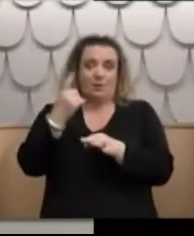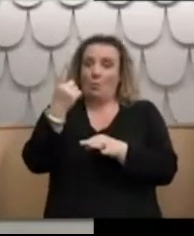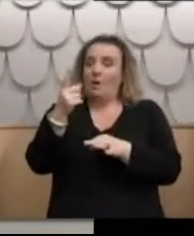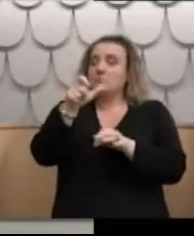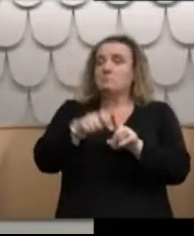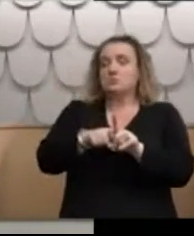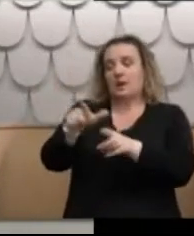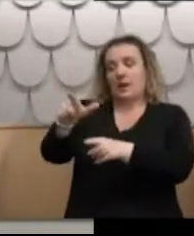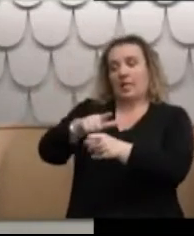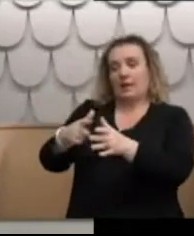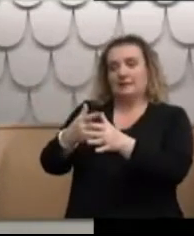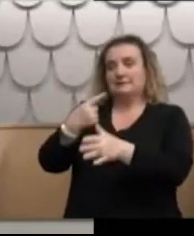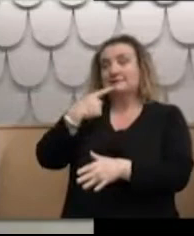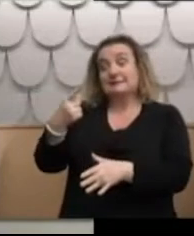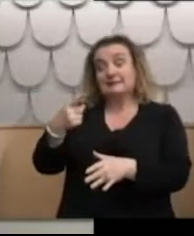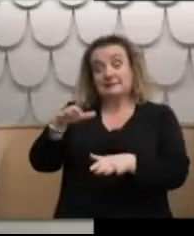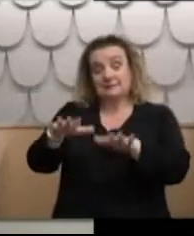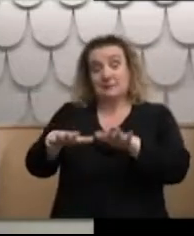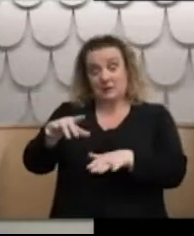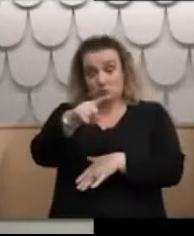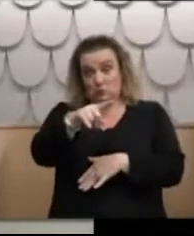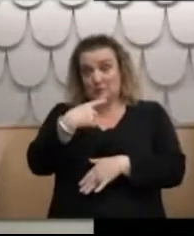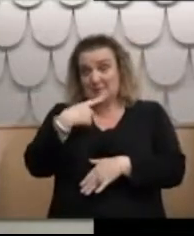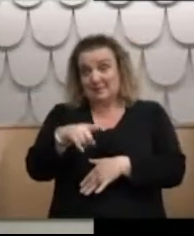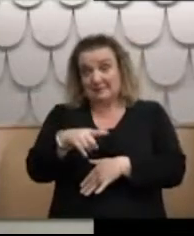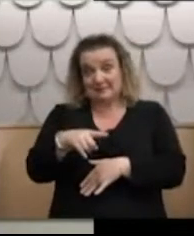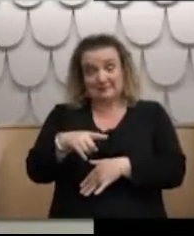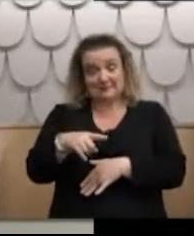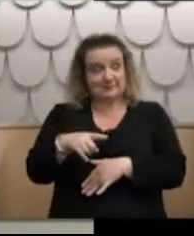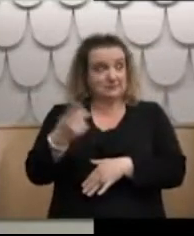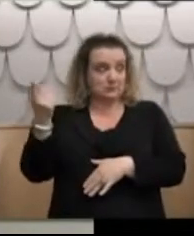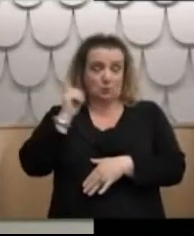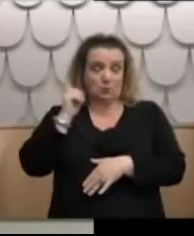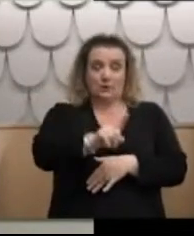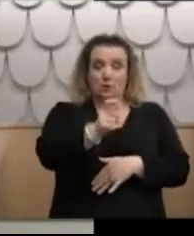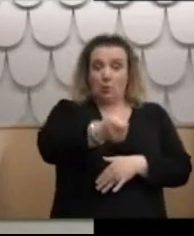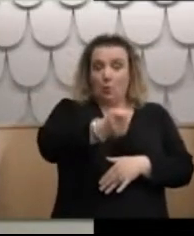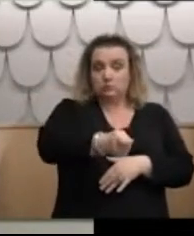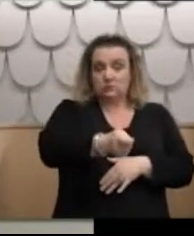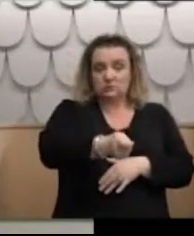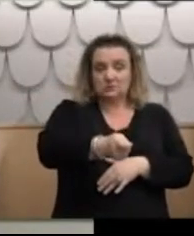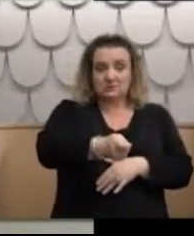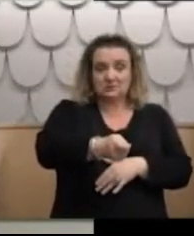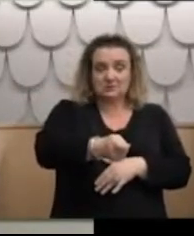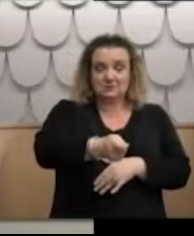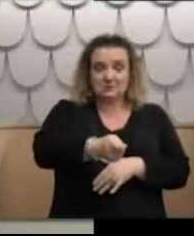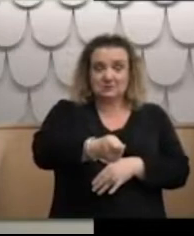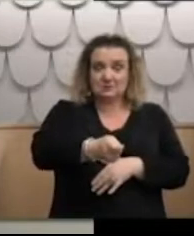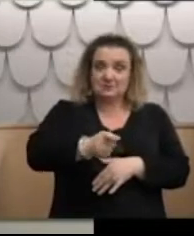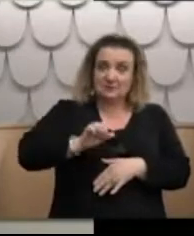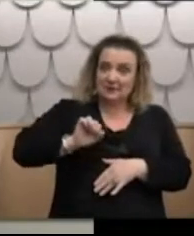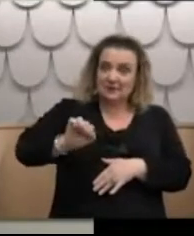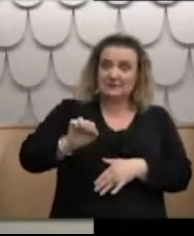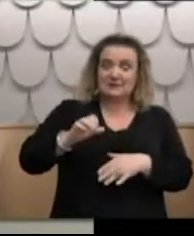survivors who made a similar comment to you when he would appear in court, the summary that was